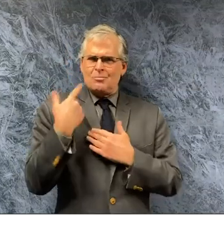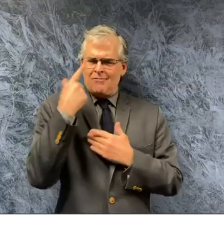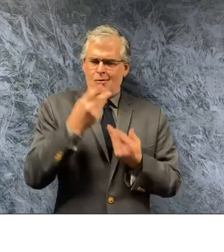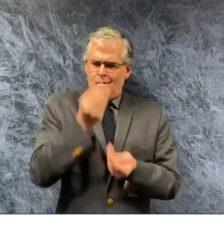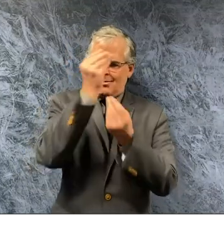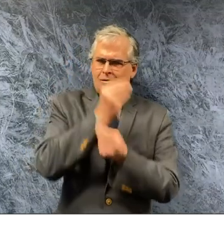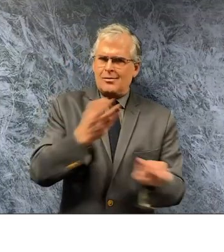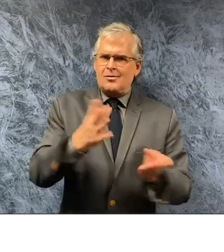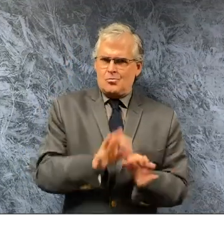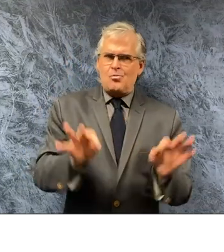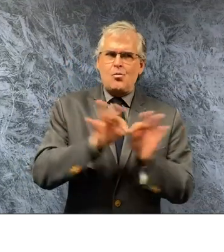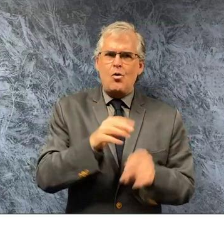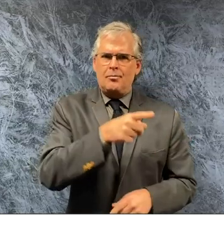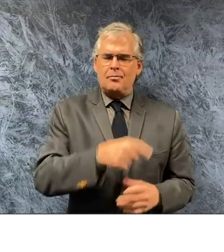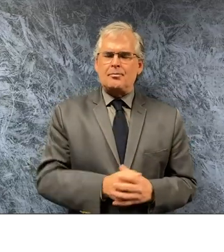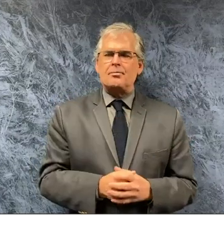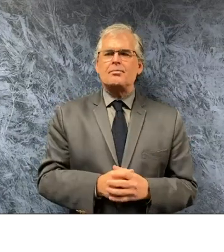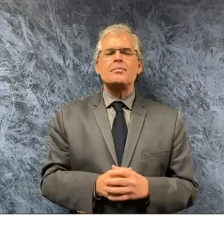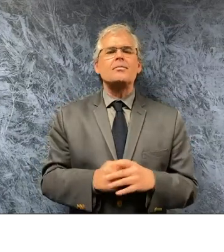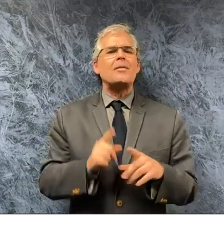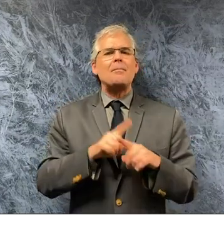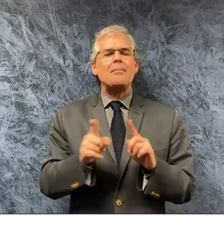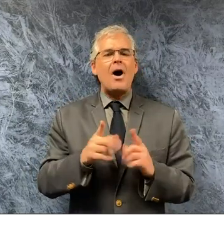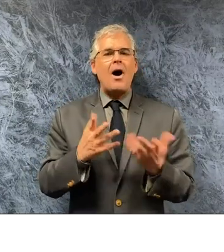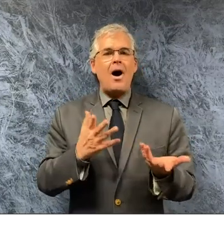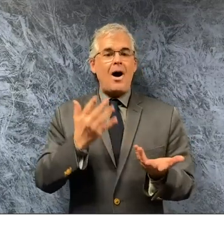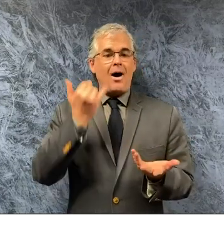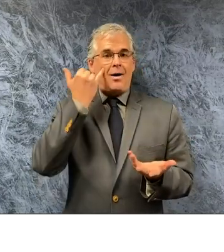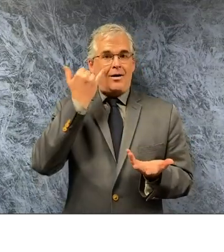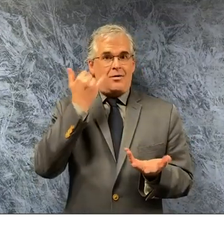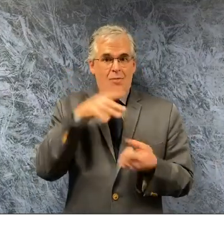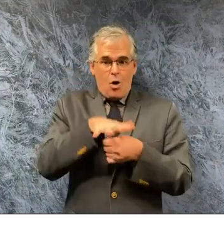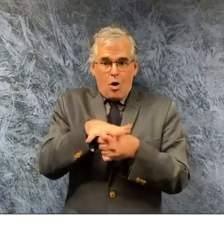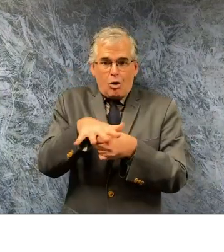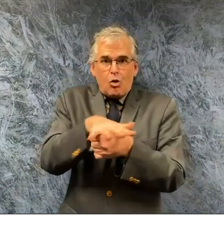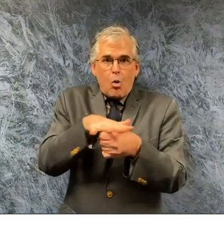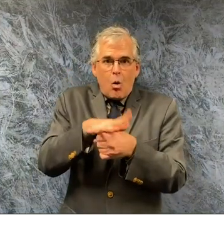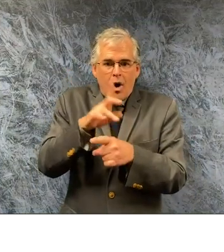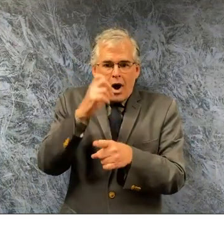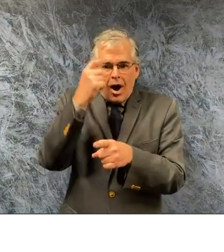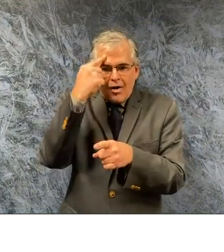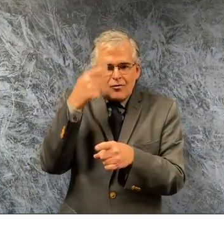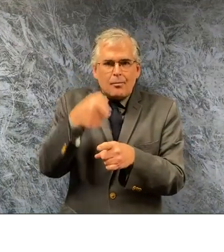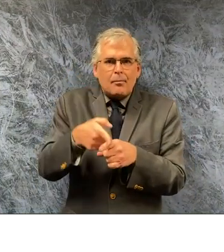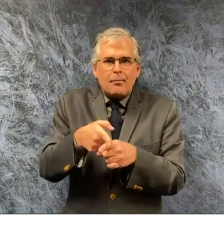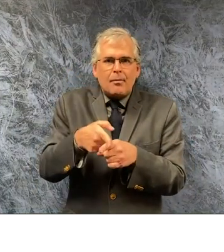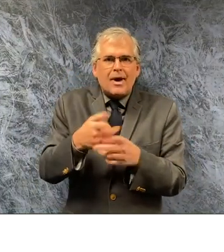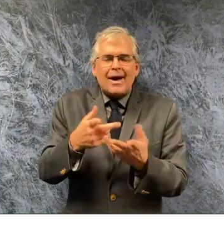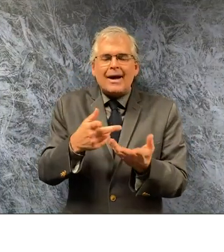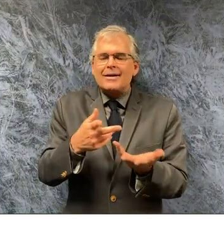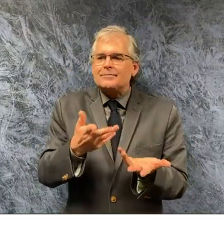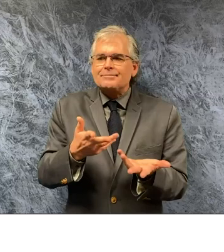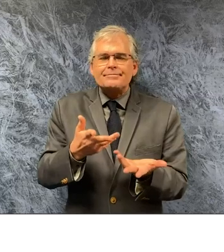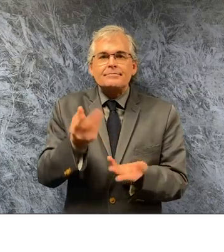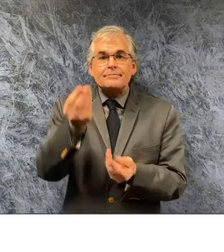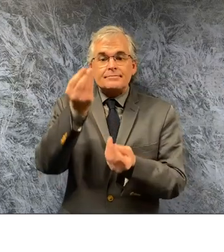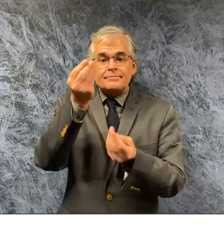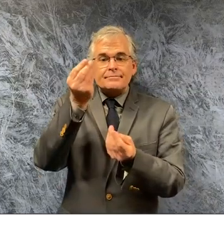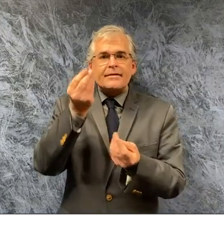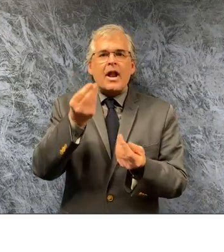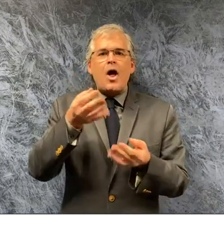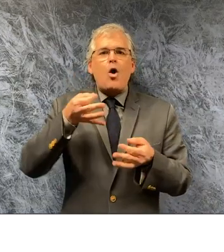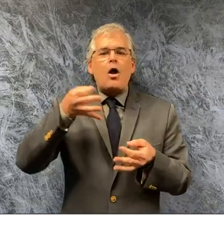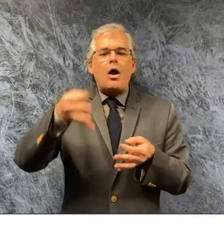local jurisdictions or the individual entities do it in a lump as opposed to the actual time of the